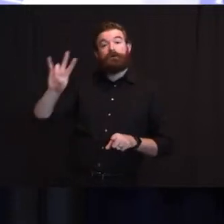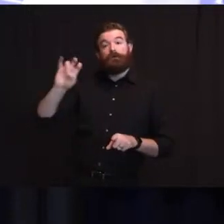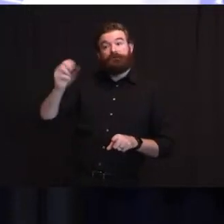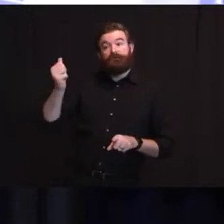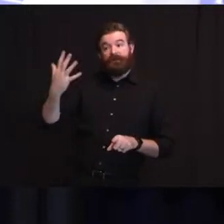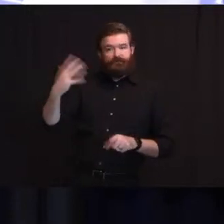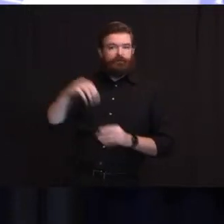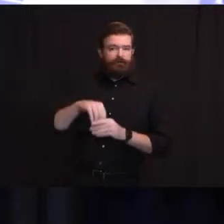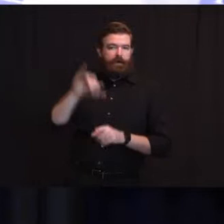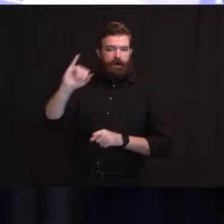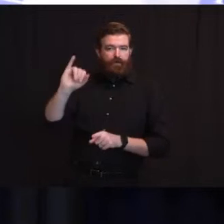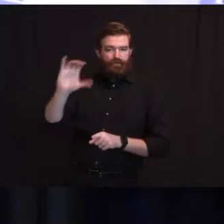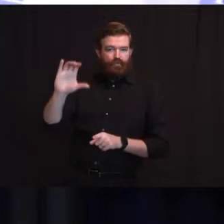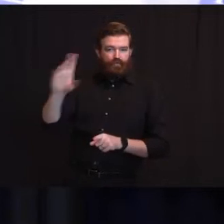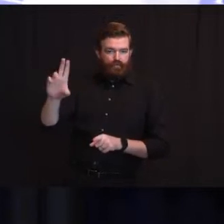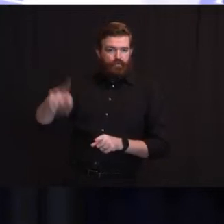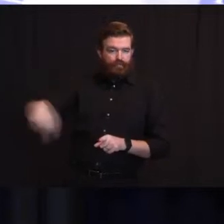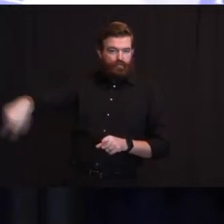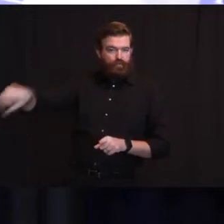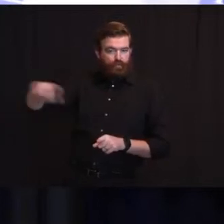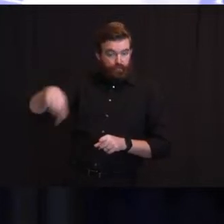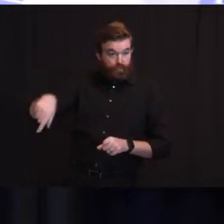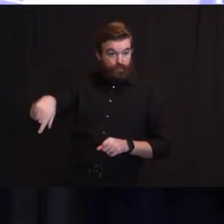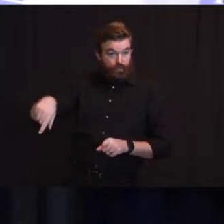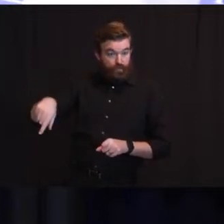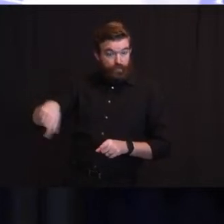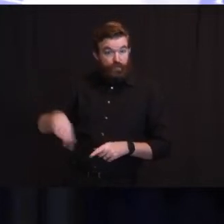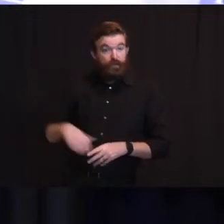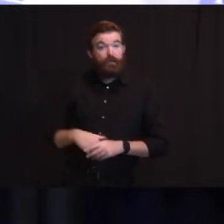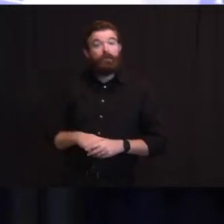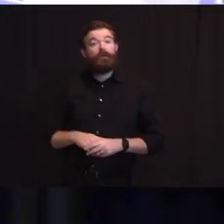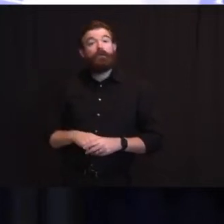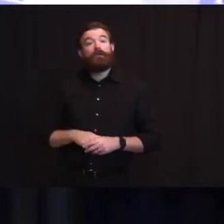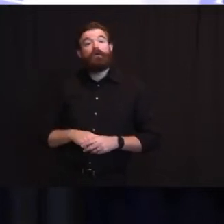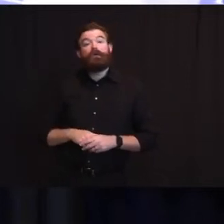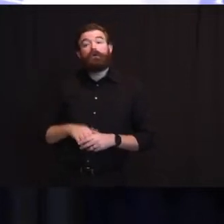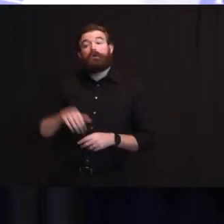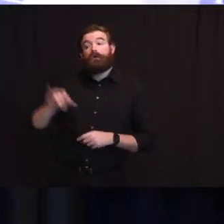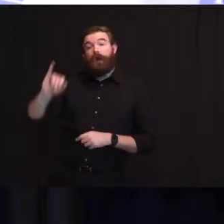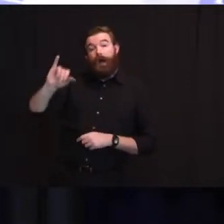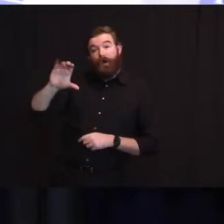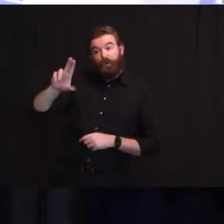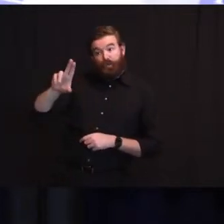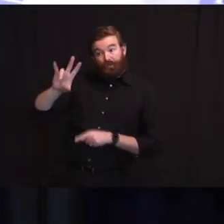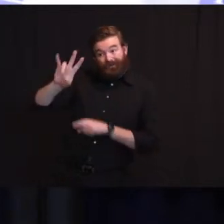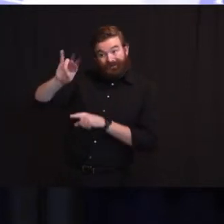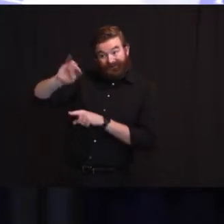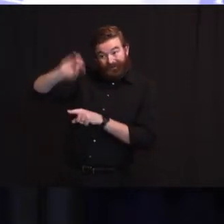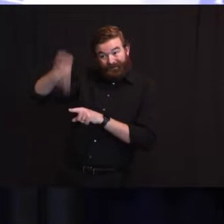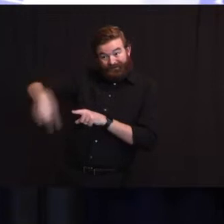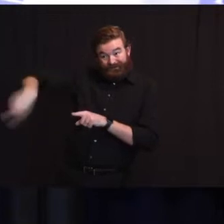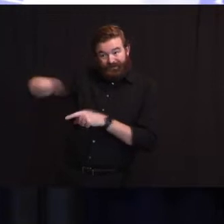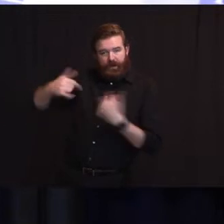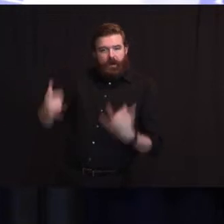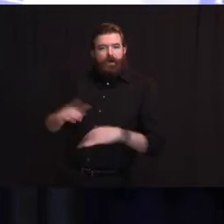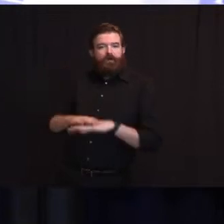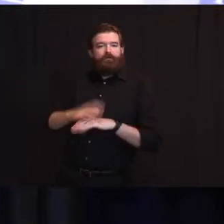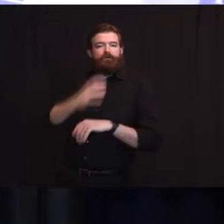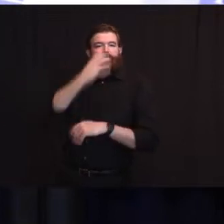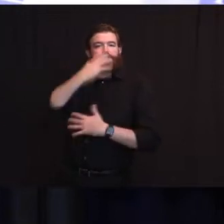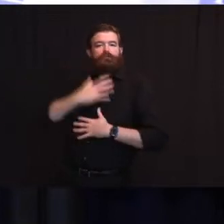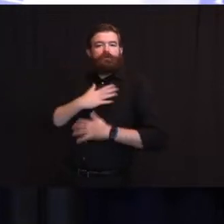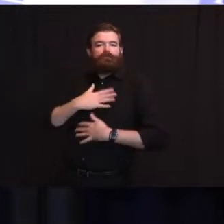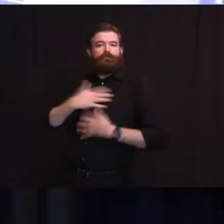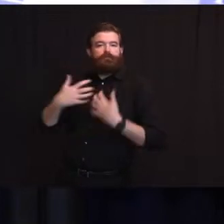care and 70% of those individuals are on ventilators. No hospitals reported divert